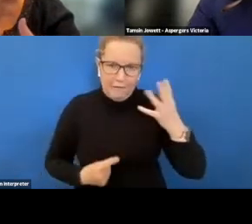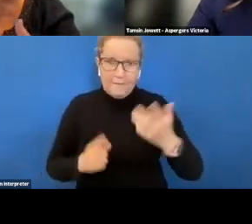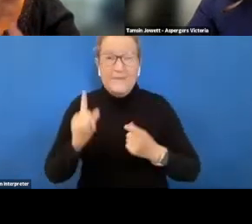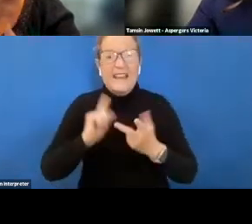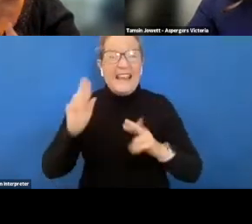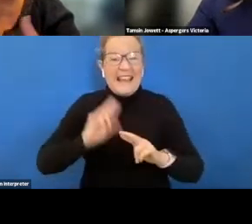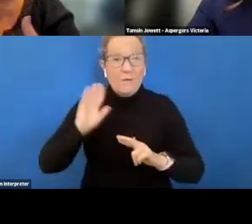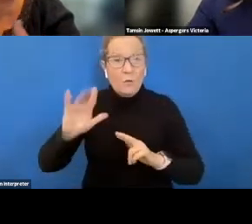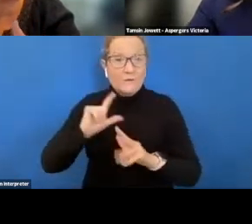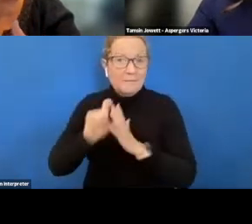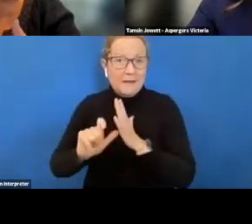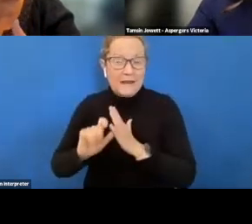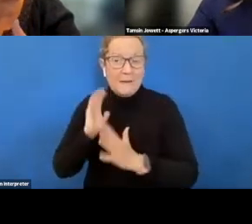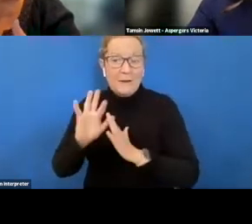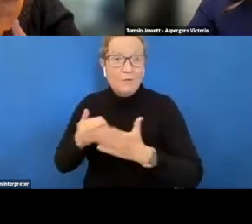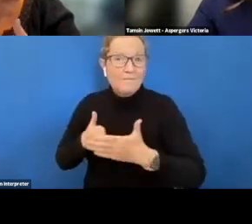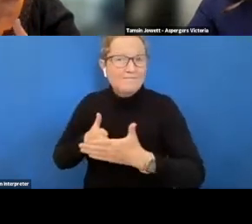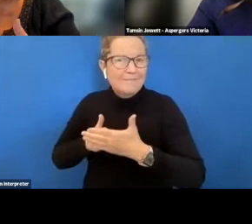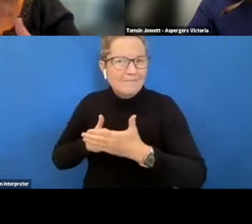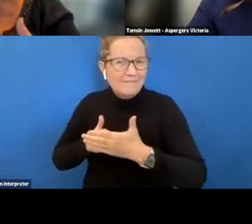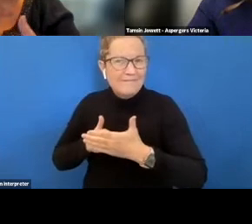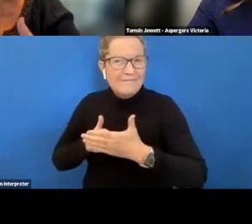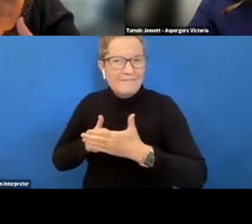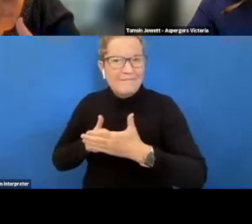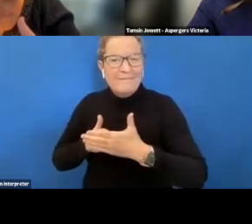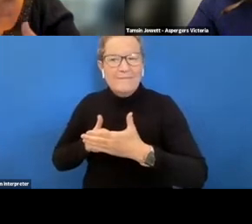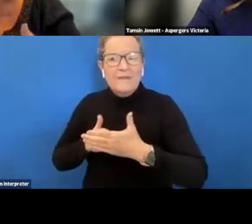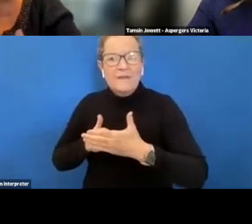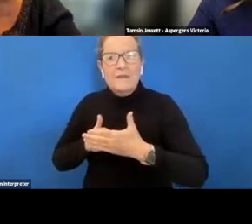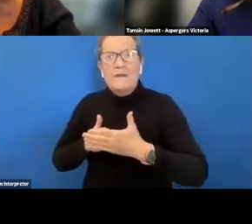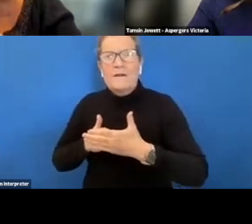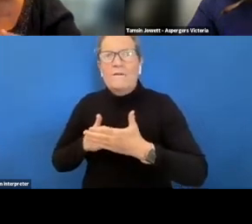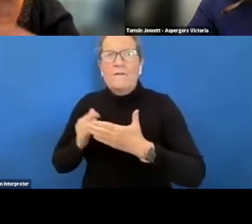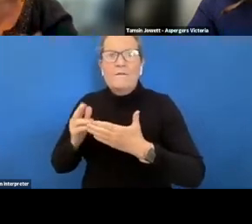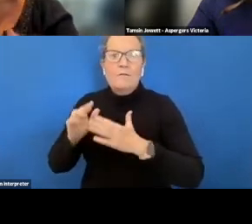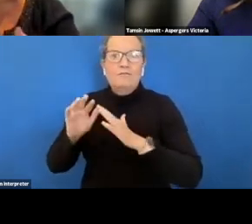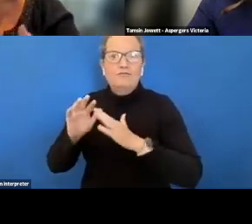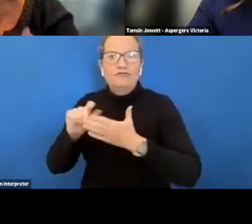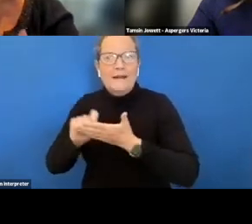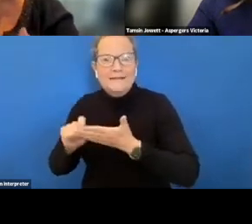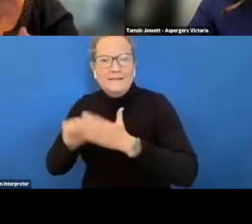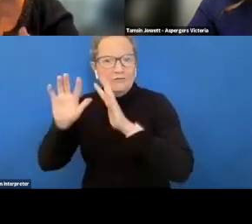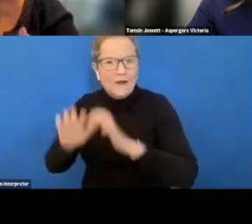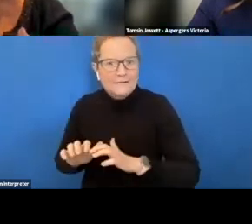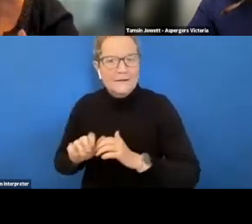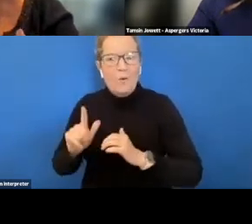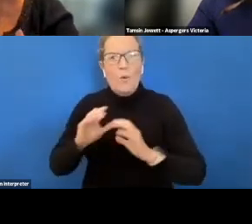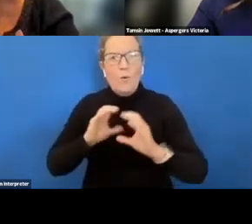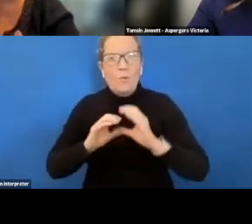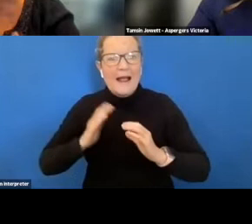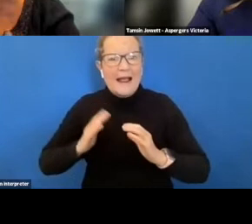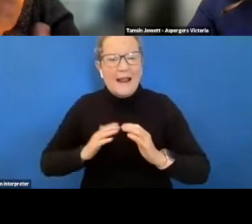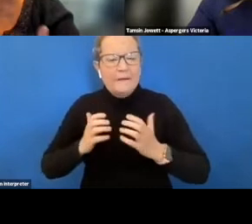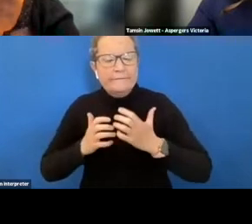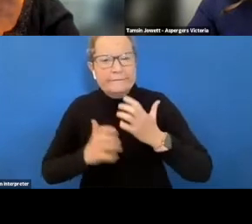prevents you from um perhaps writing or you have various communication needs that aren't met